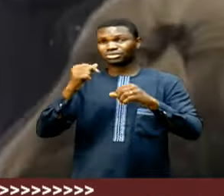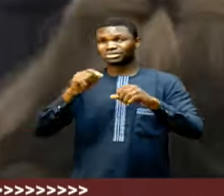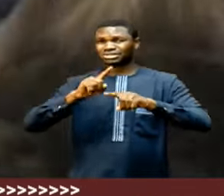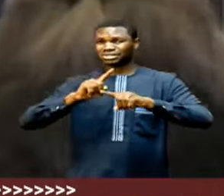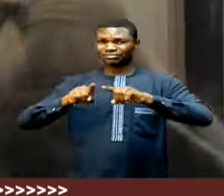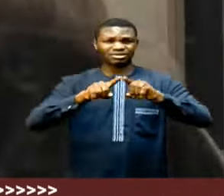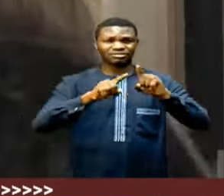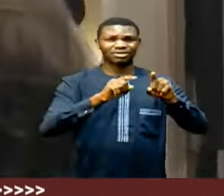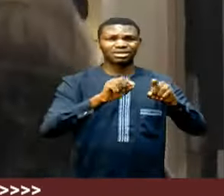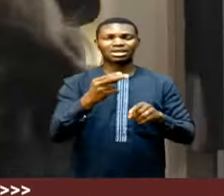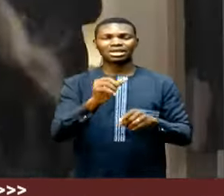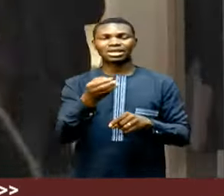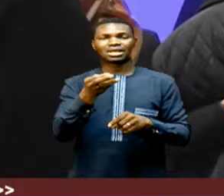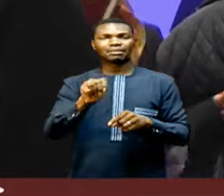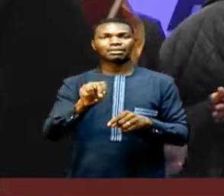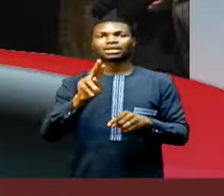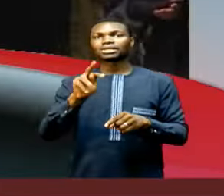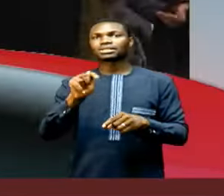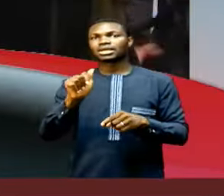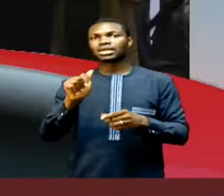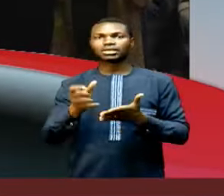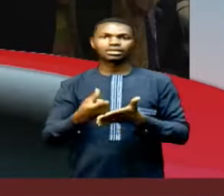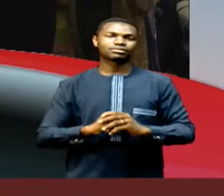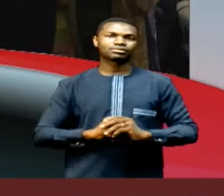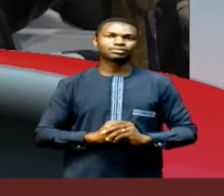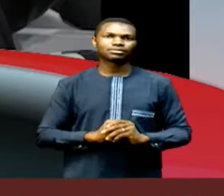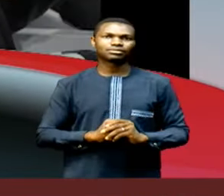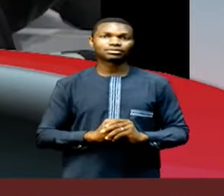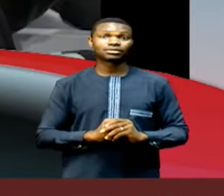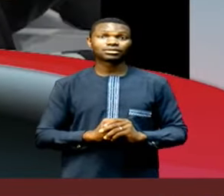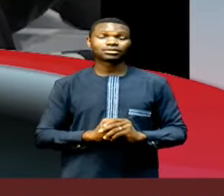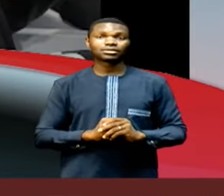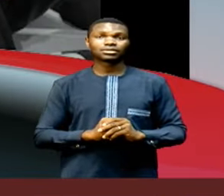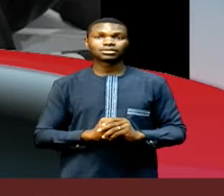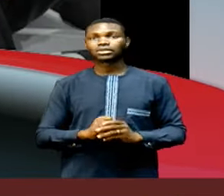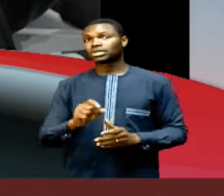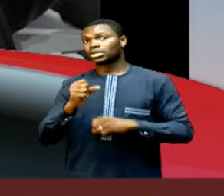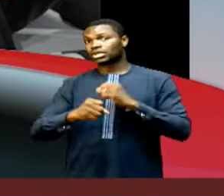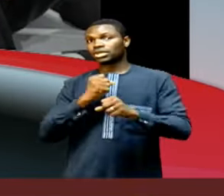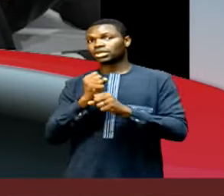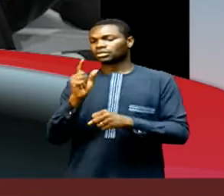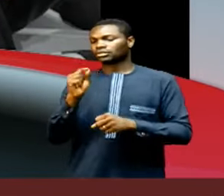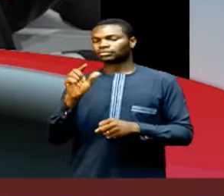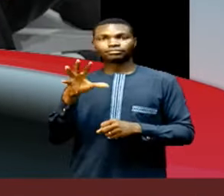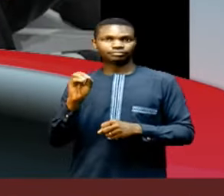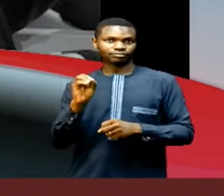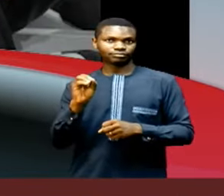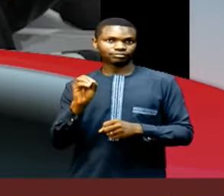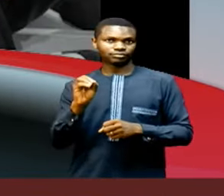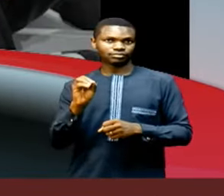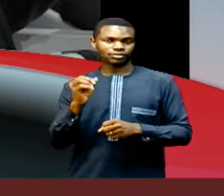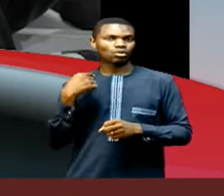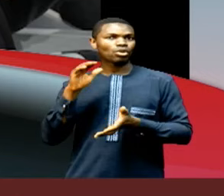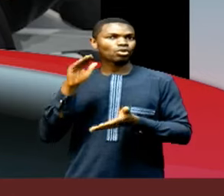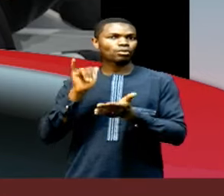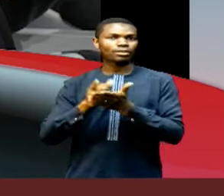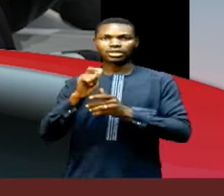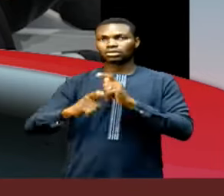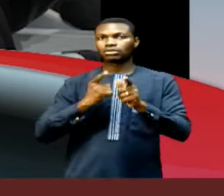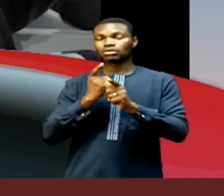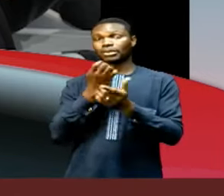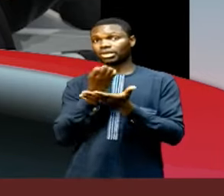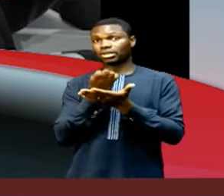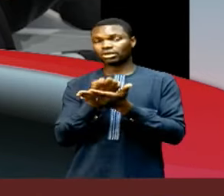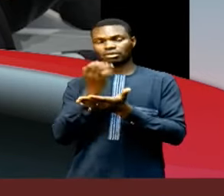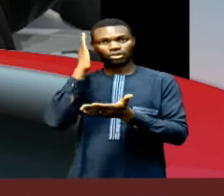Hamman Jabani, NTA News. By 2050, estimates indicate that the global economy